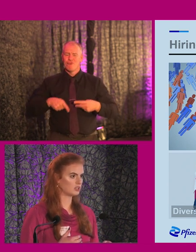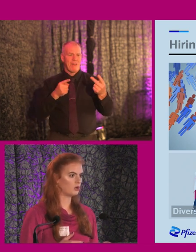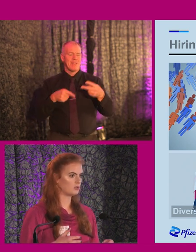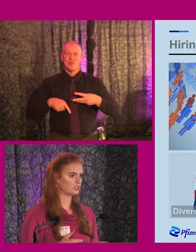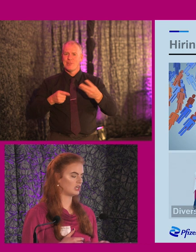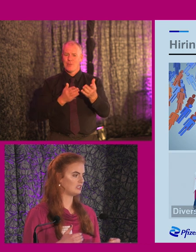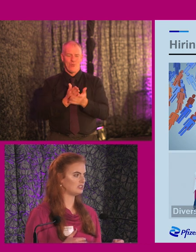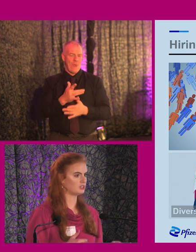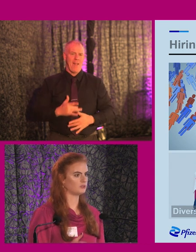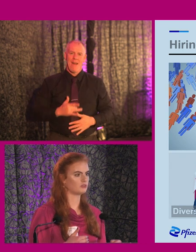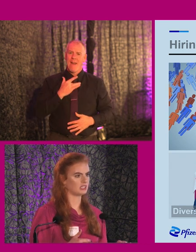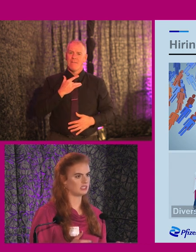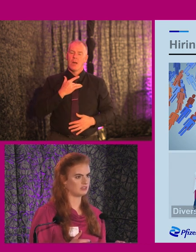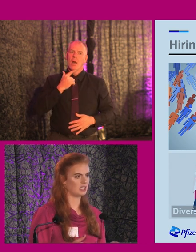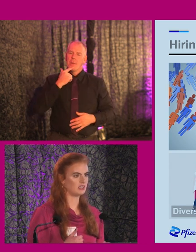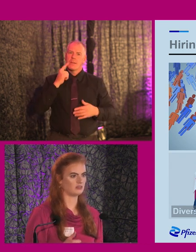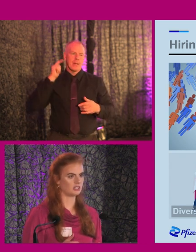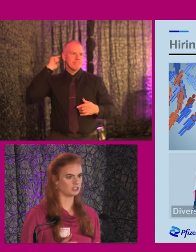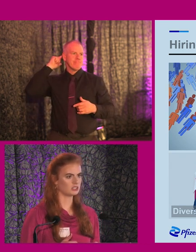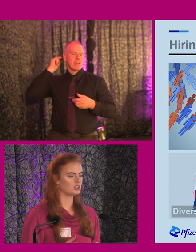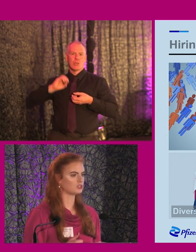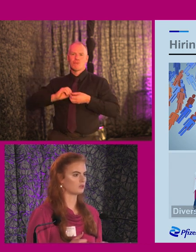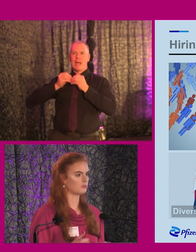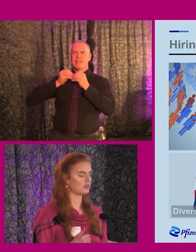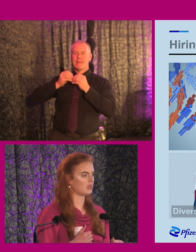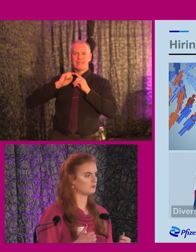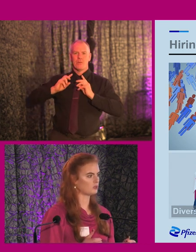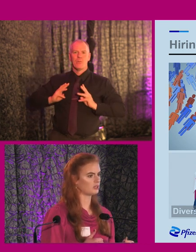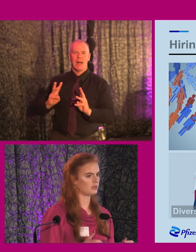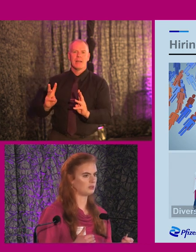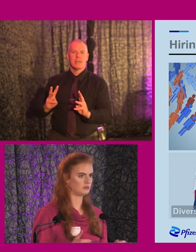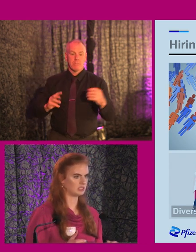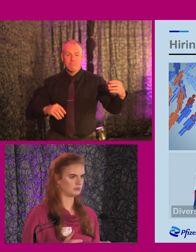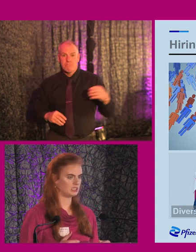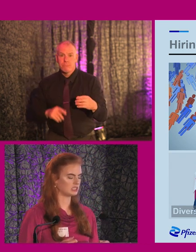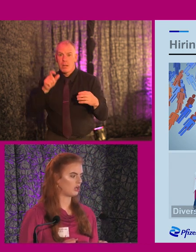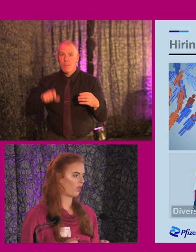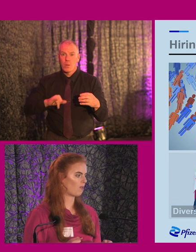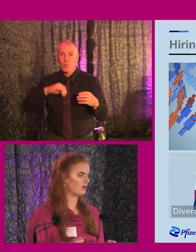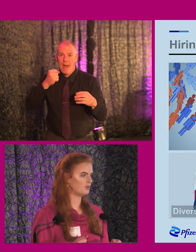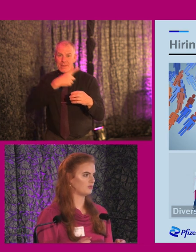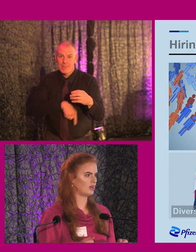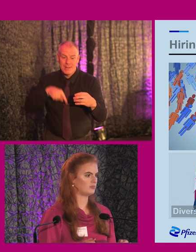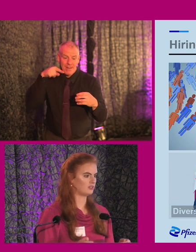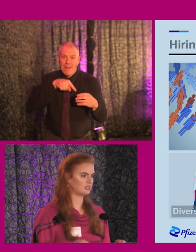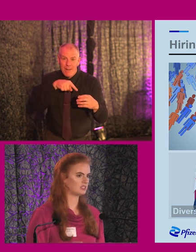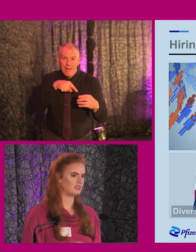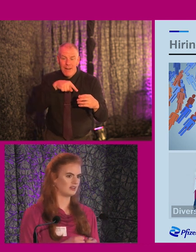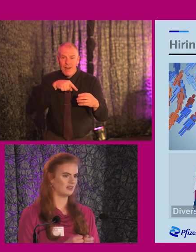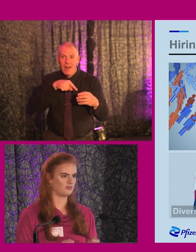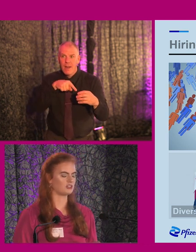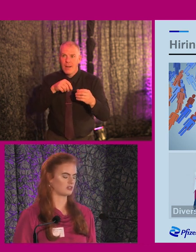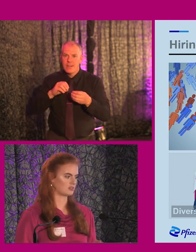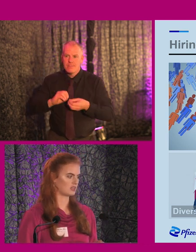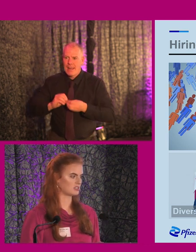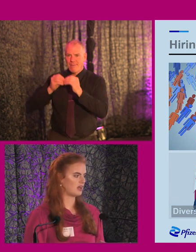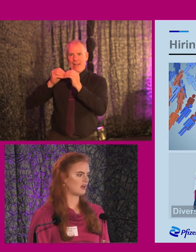lives, which leads to creativity and innovation. So by employing people with disabilities, you increase the